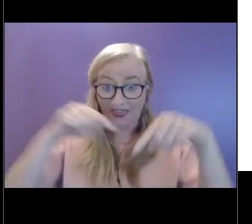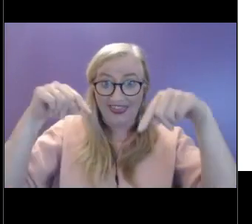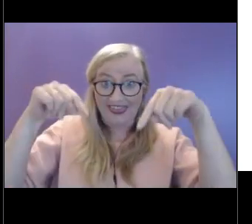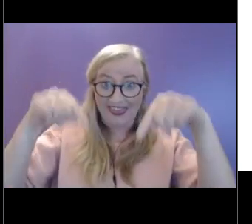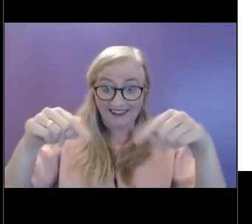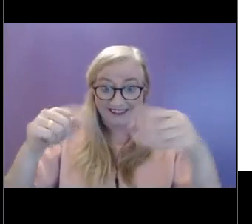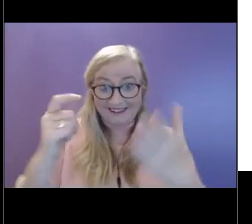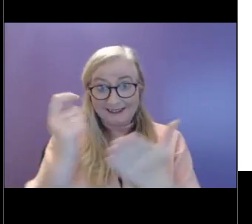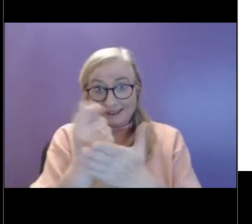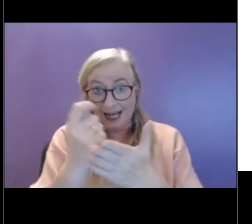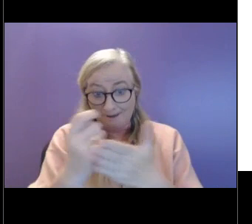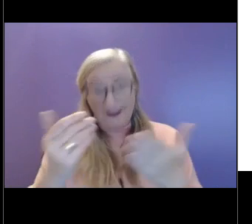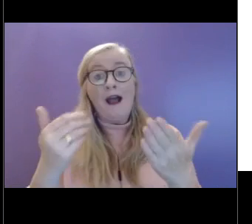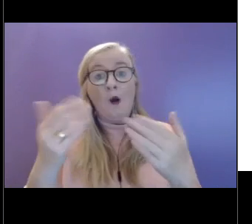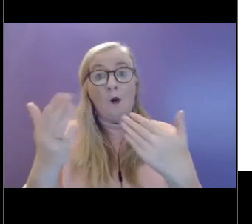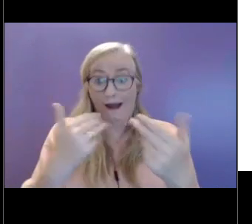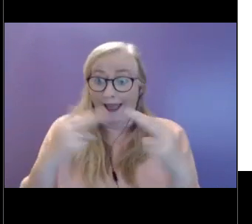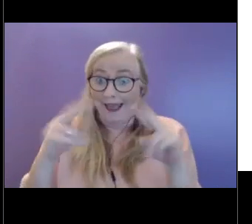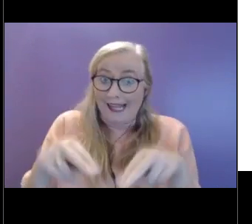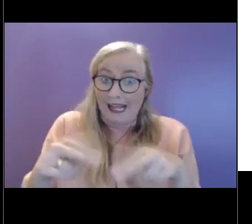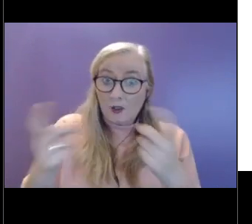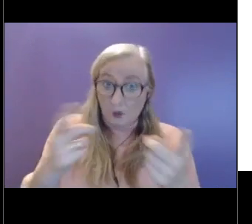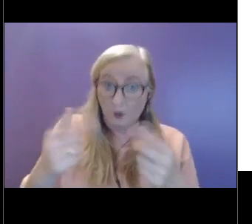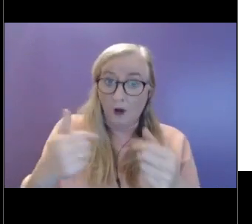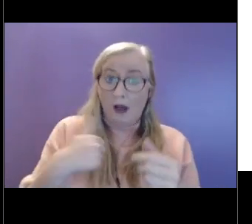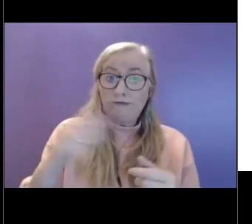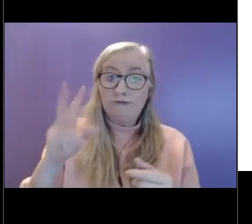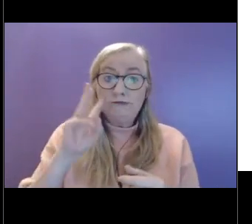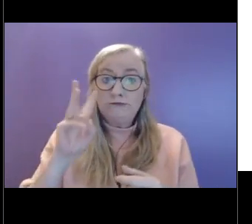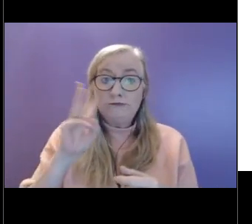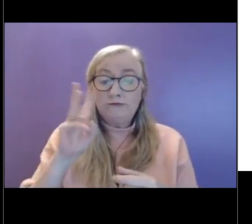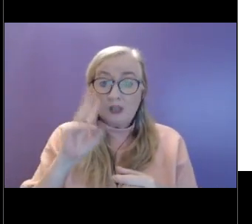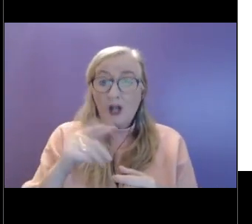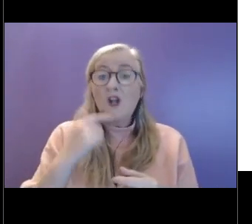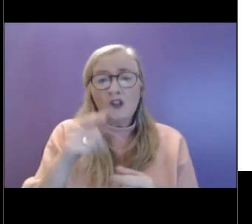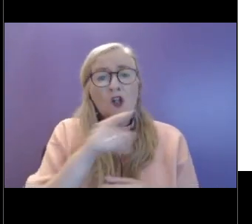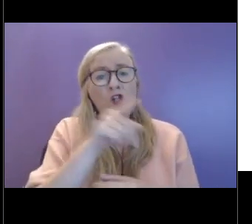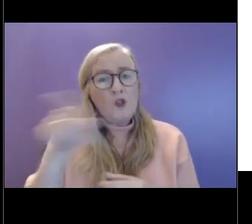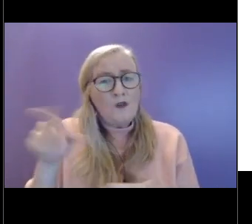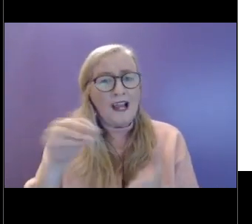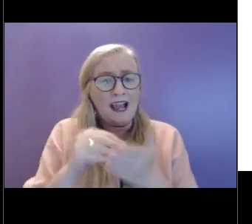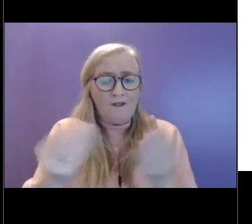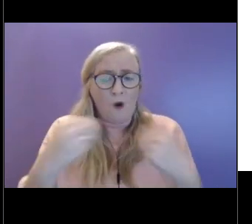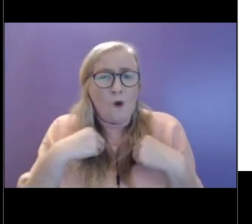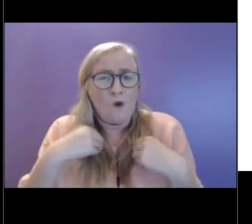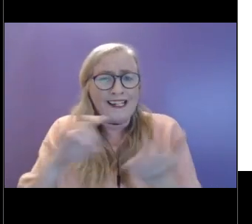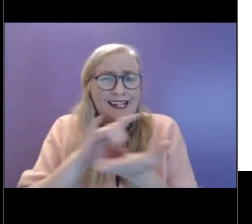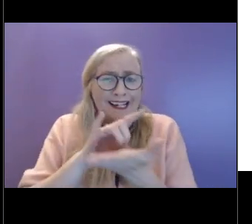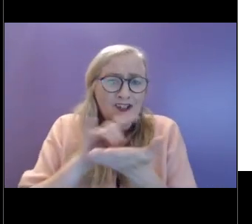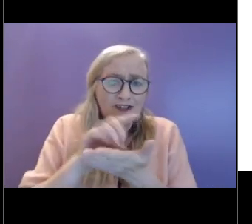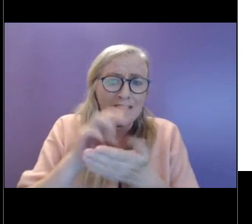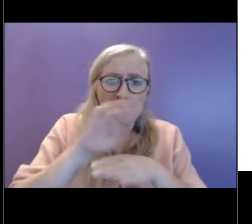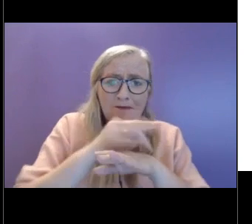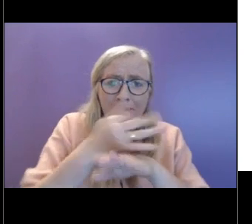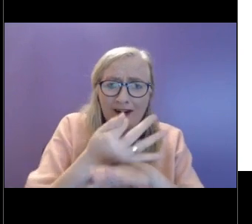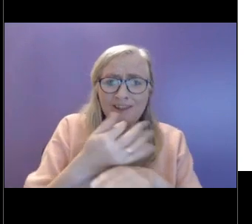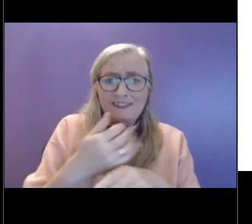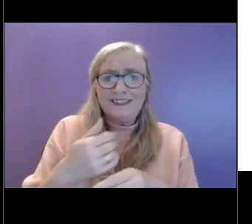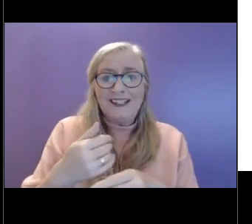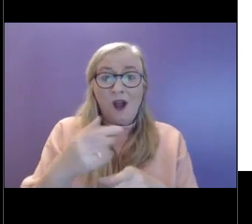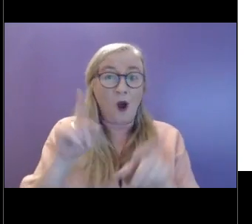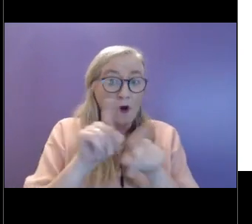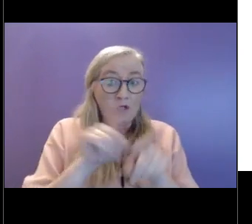that that's what's available to them. And so people come to this with their own histories of parenting, of being parented and being in families.